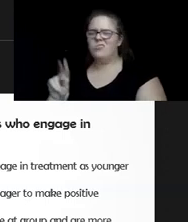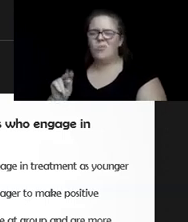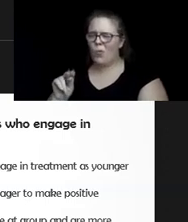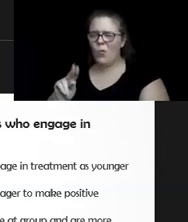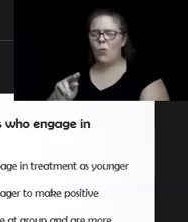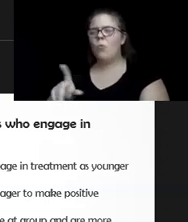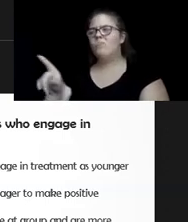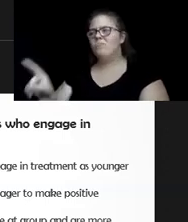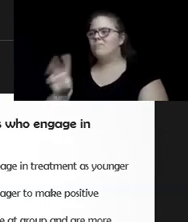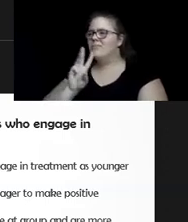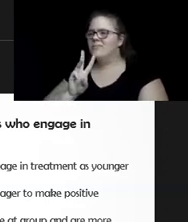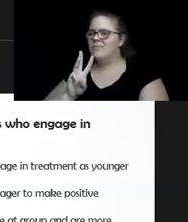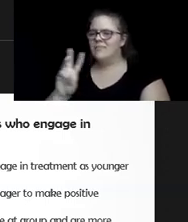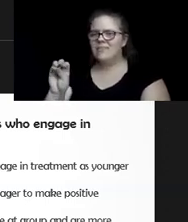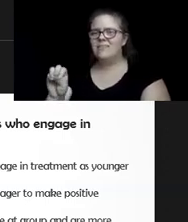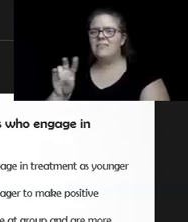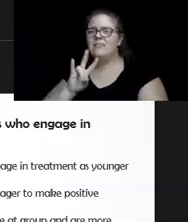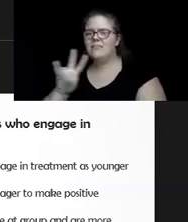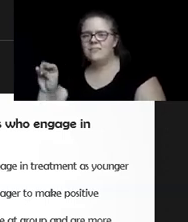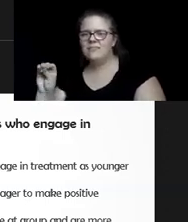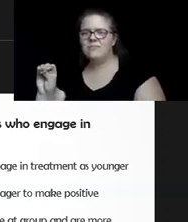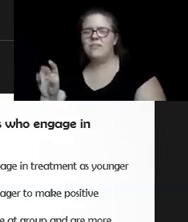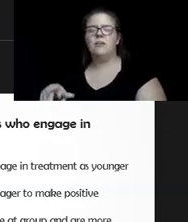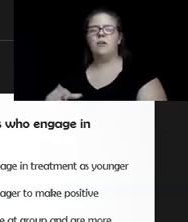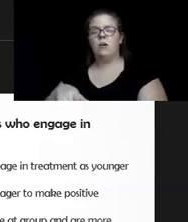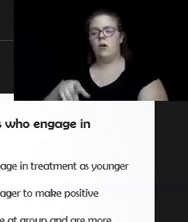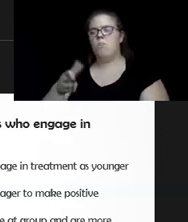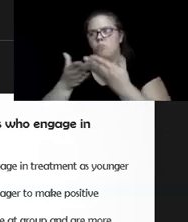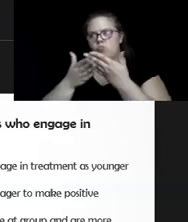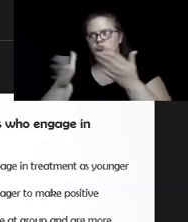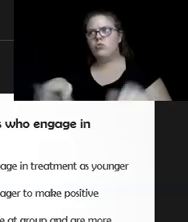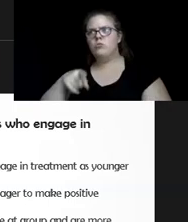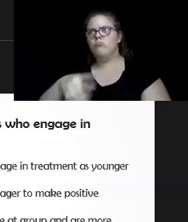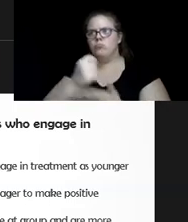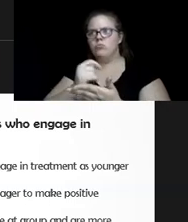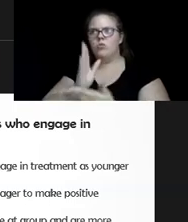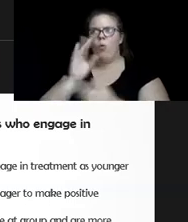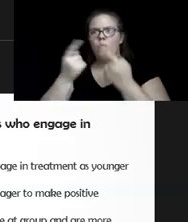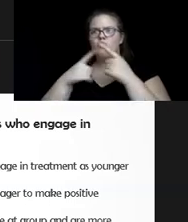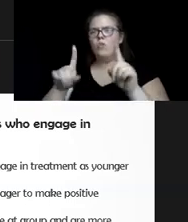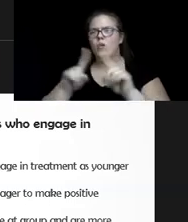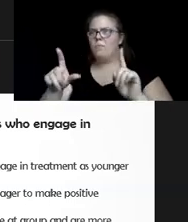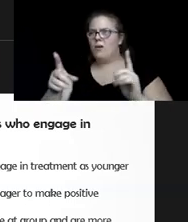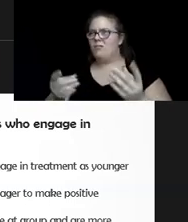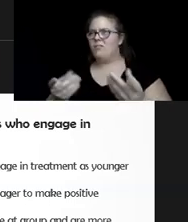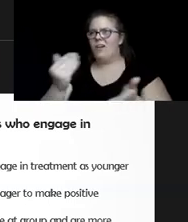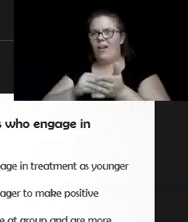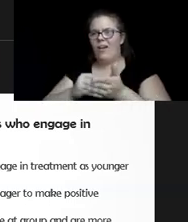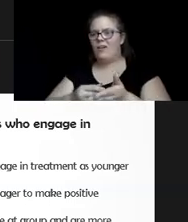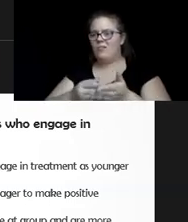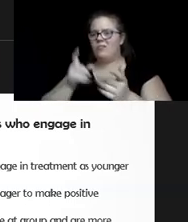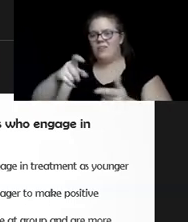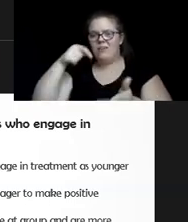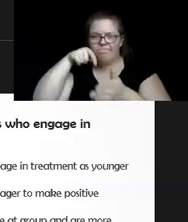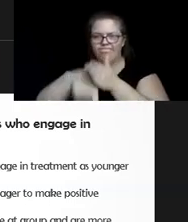I'm more towards that. But in general, these treatments work, but they've not been well studied for the older adult population.